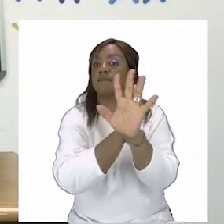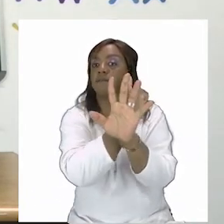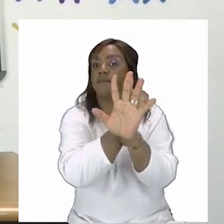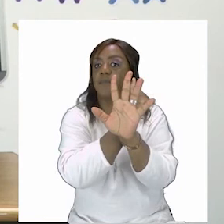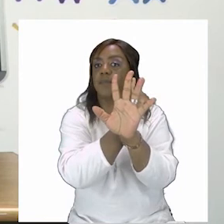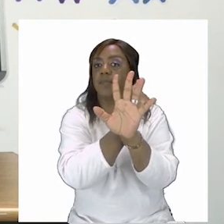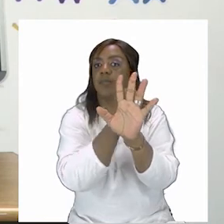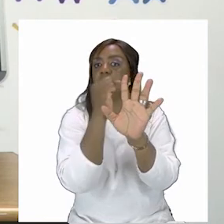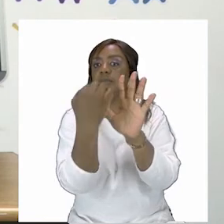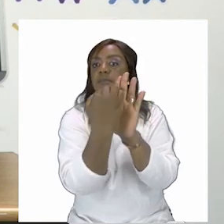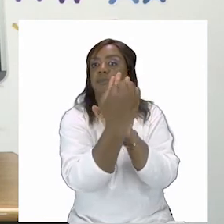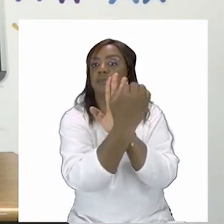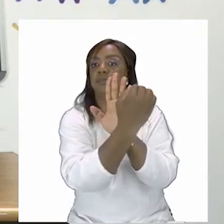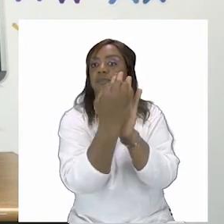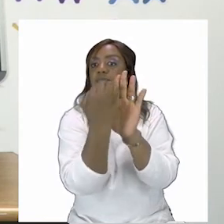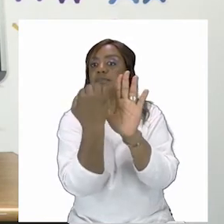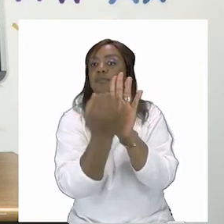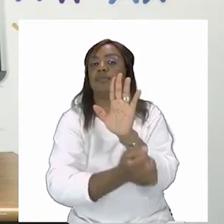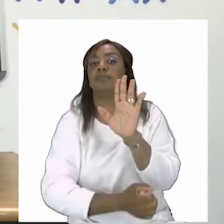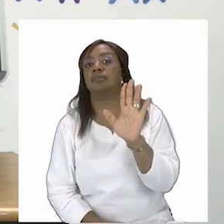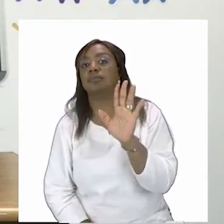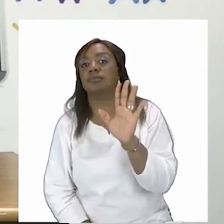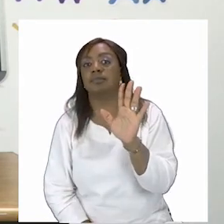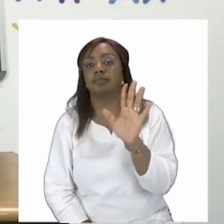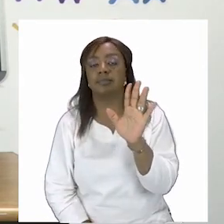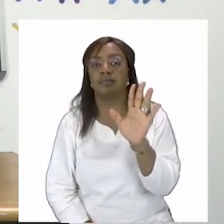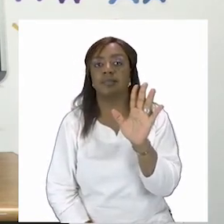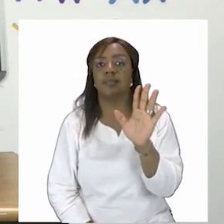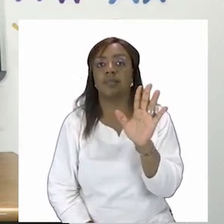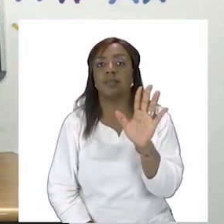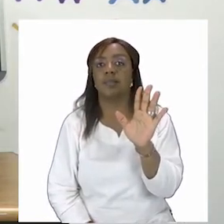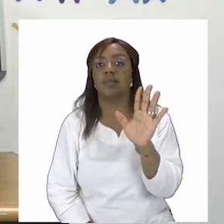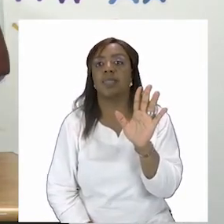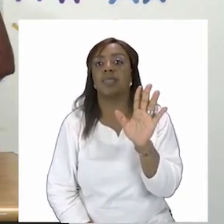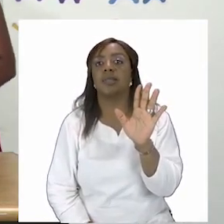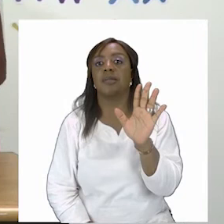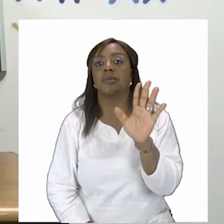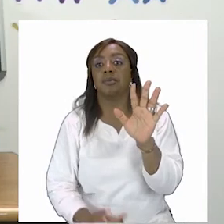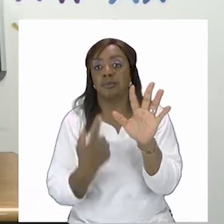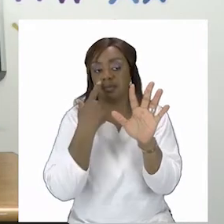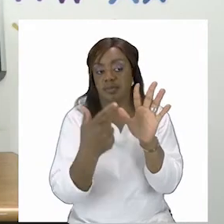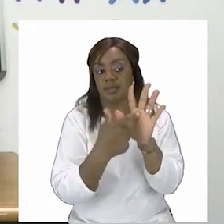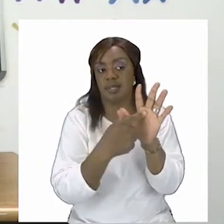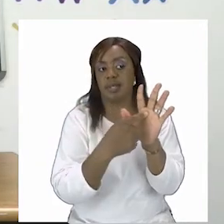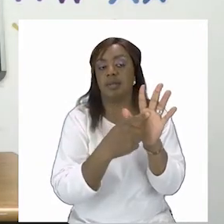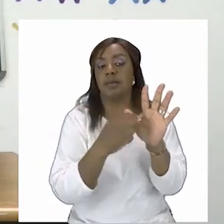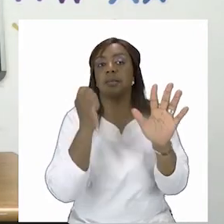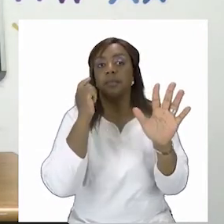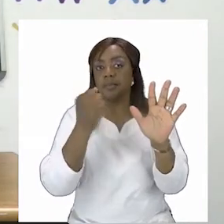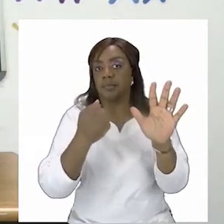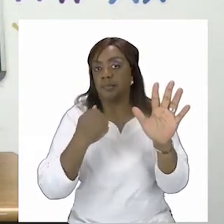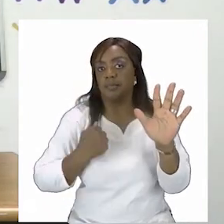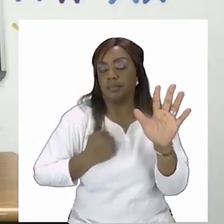these are the people right at the top of the tree you can see now grandfather